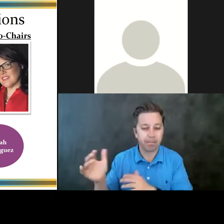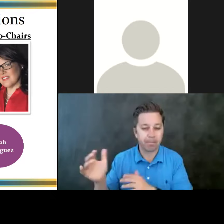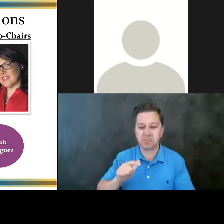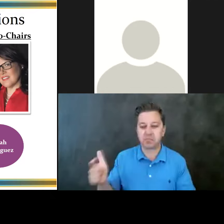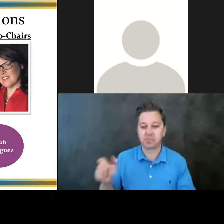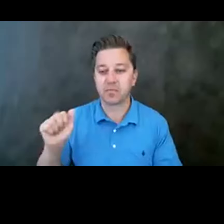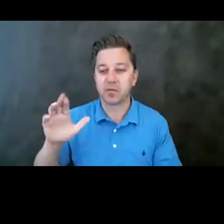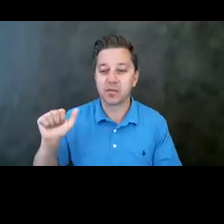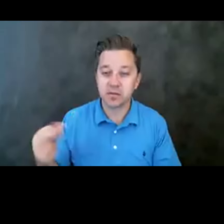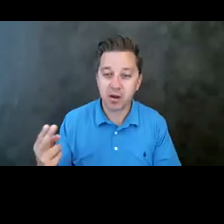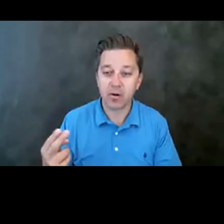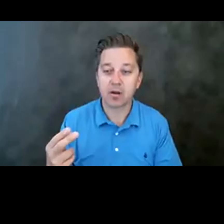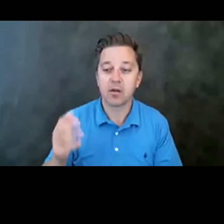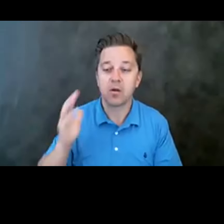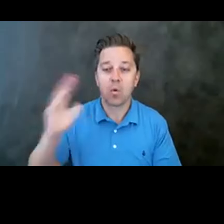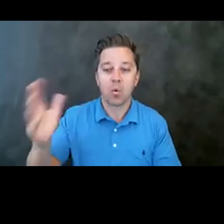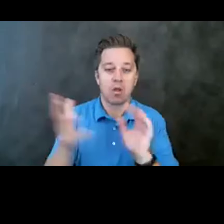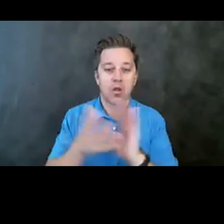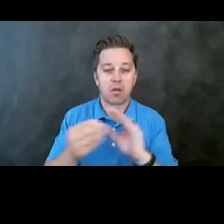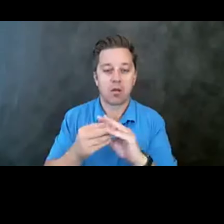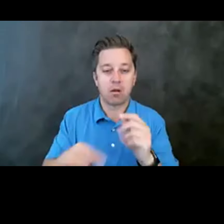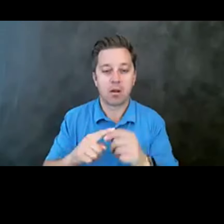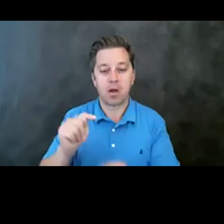speak to you about the, the specifics for the toolkit.